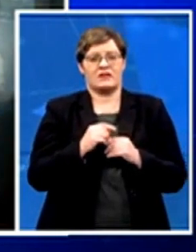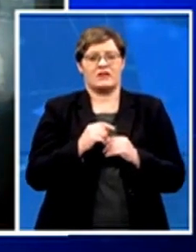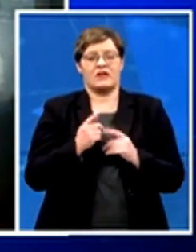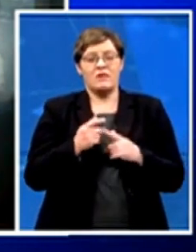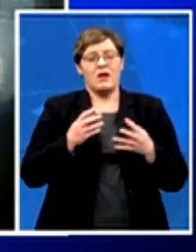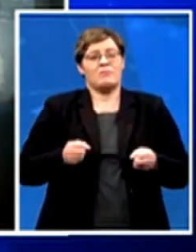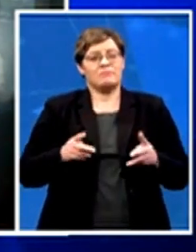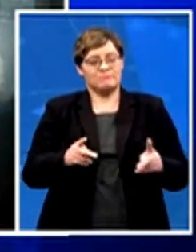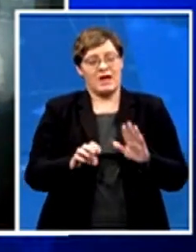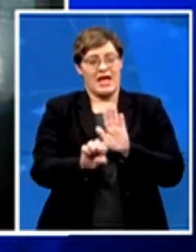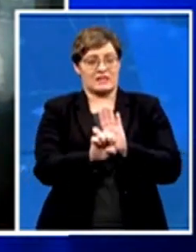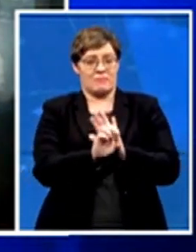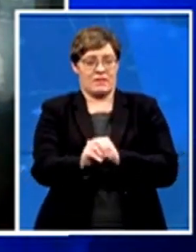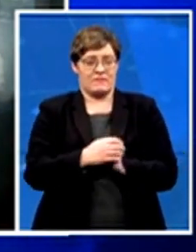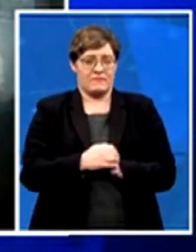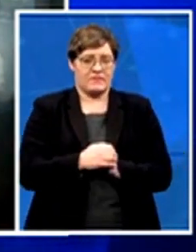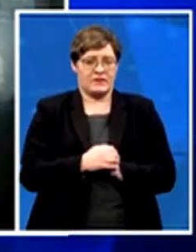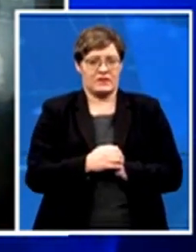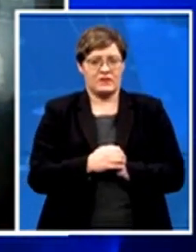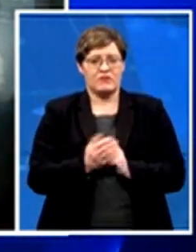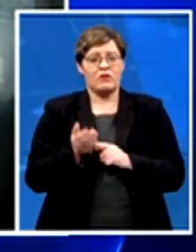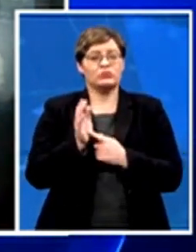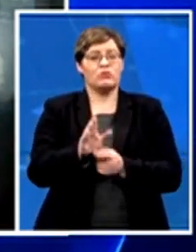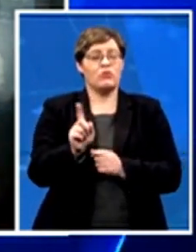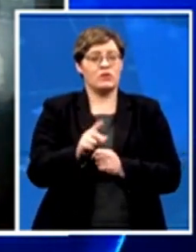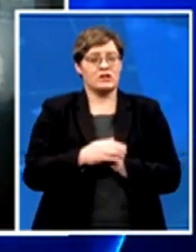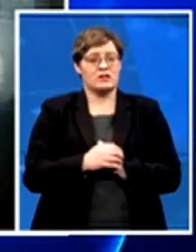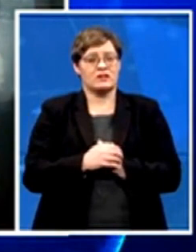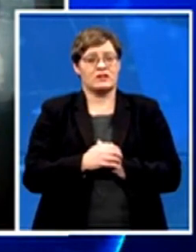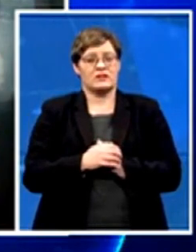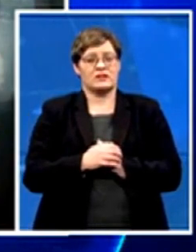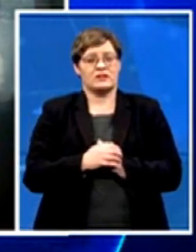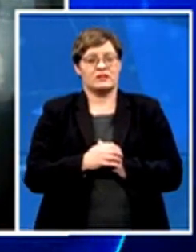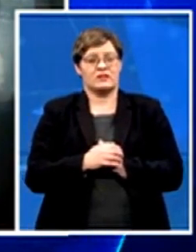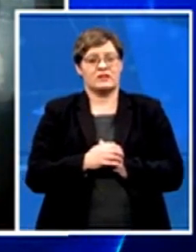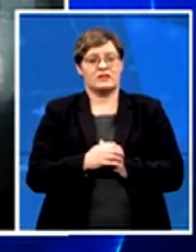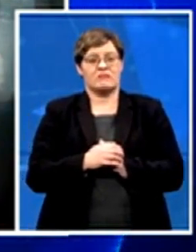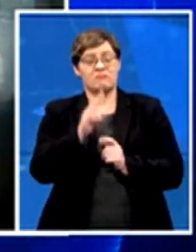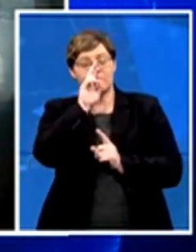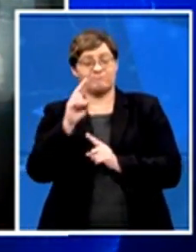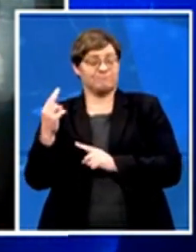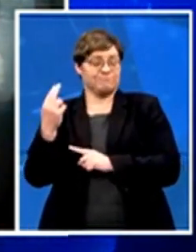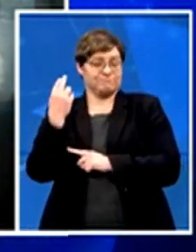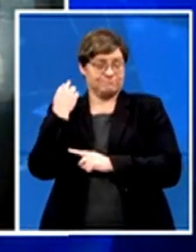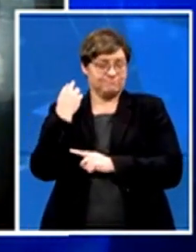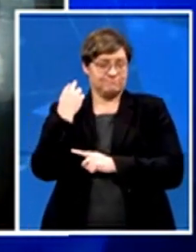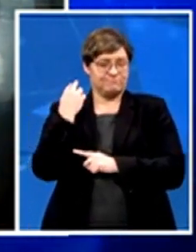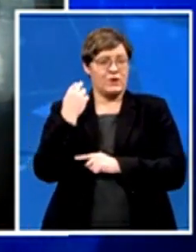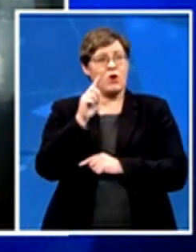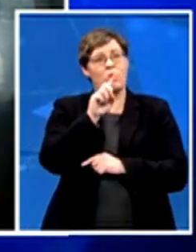shows that it's not a current problem. If you look back to the late 1970s, the